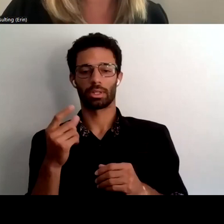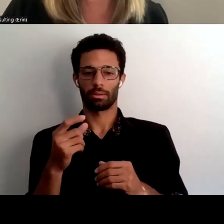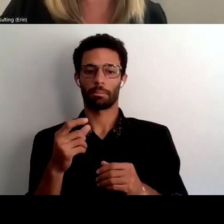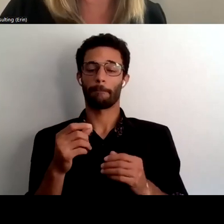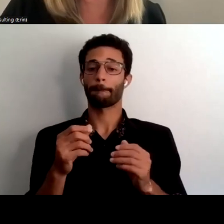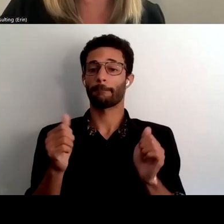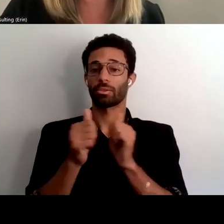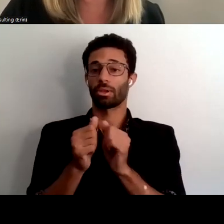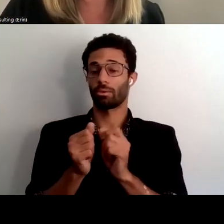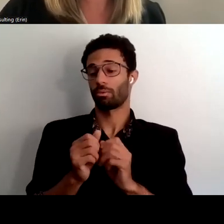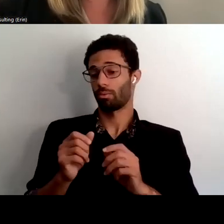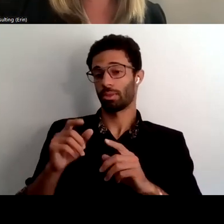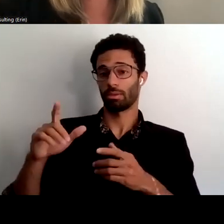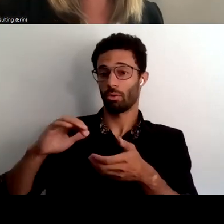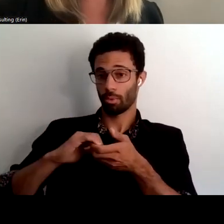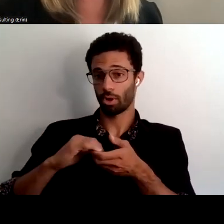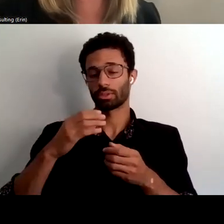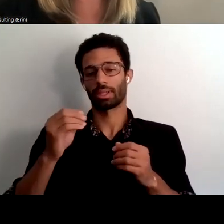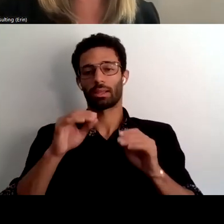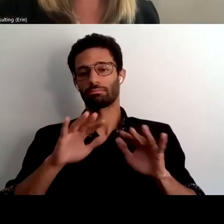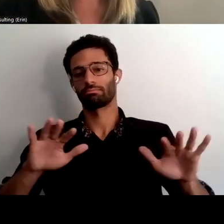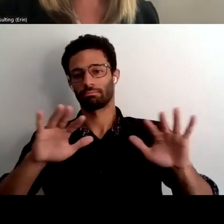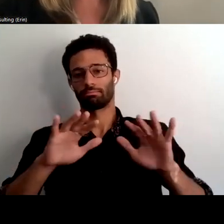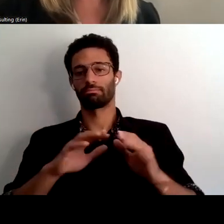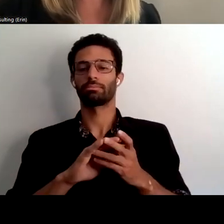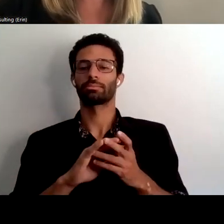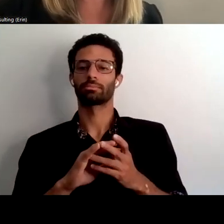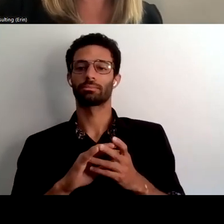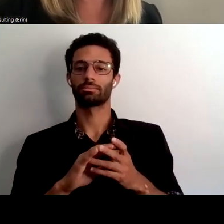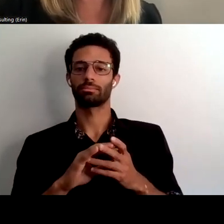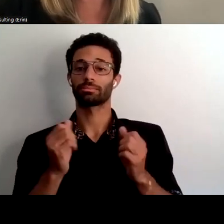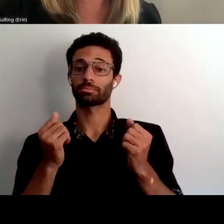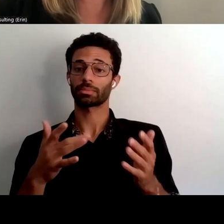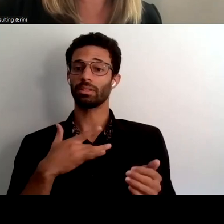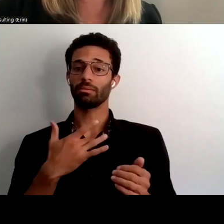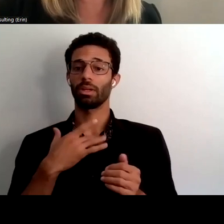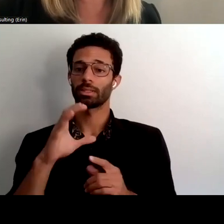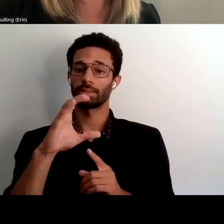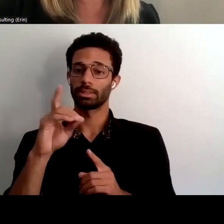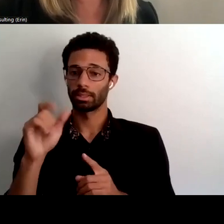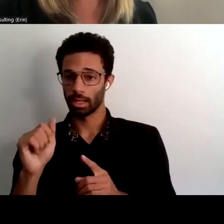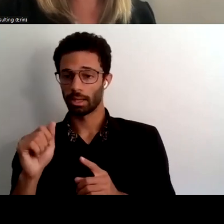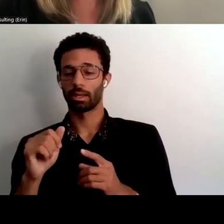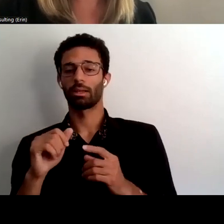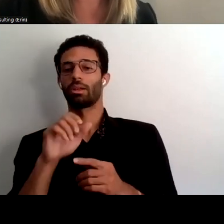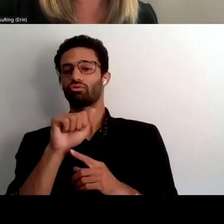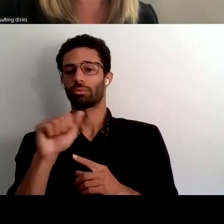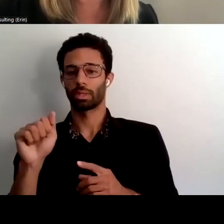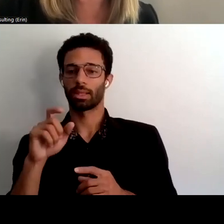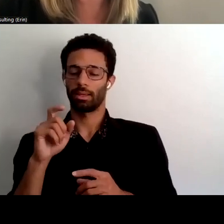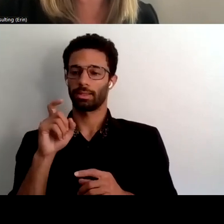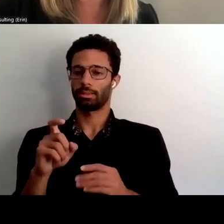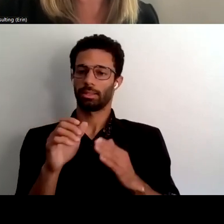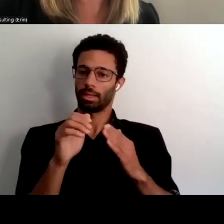partners and even more broadly so a few ideas here uh many felt that cda and the triple a's should be the ones to take the lead in